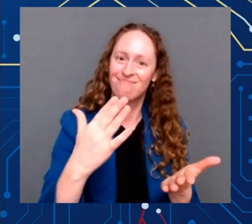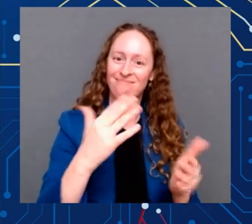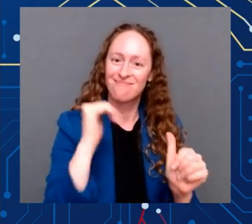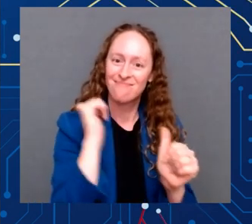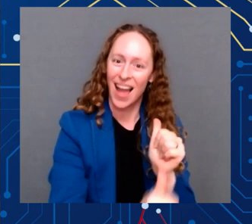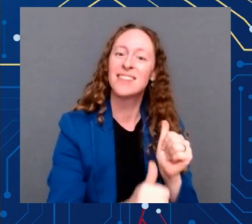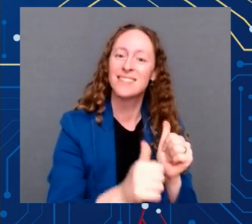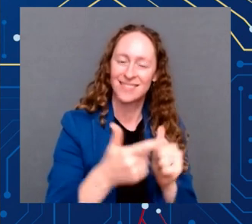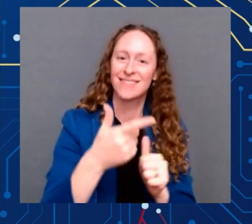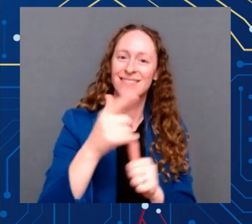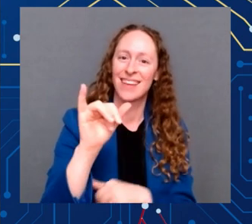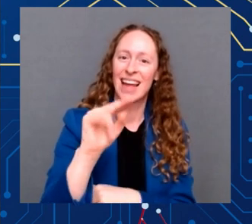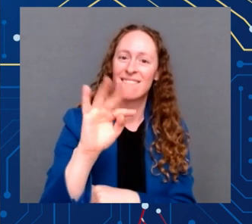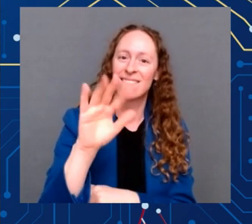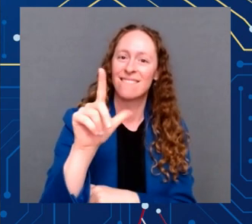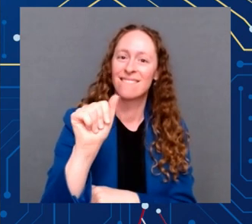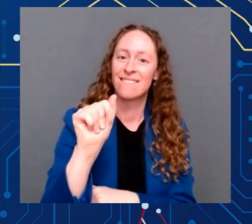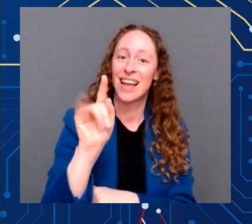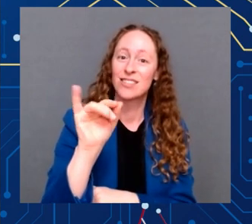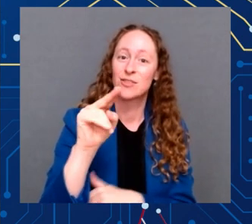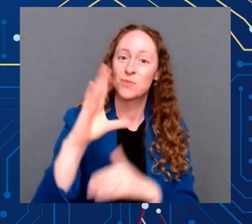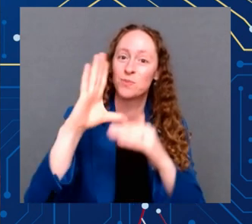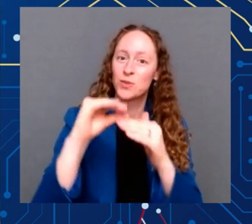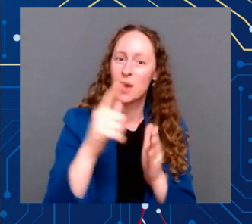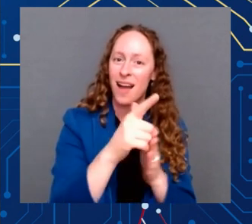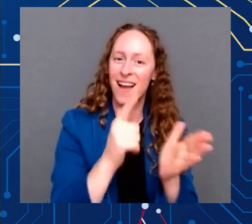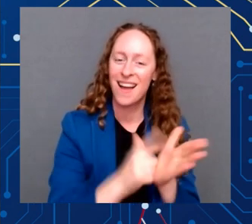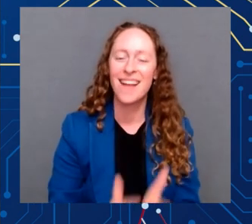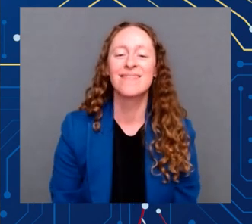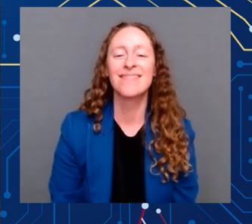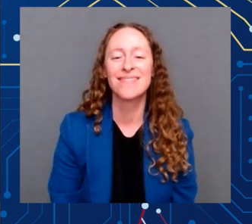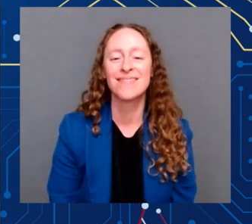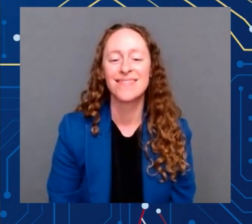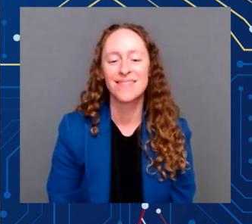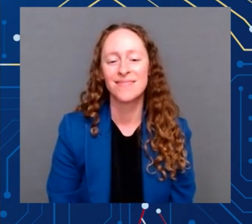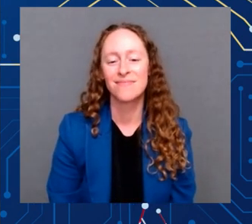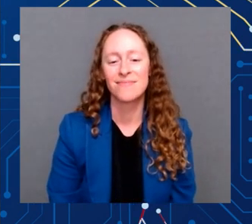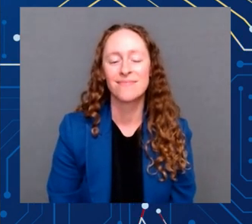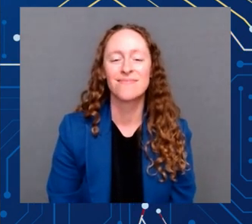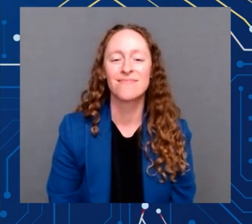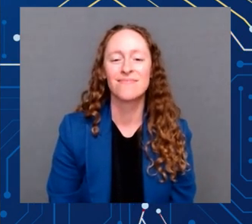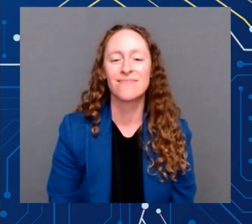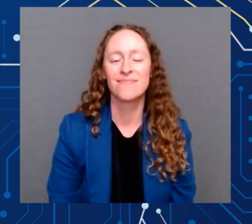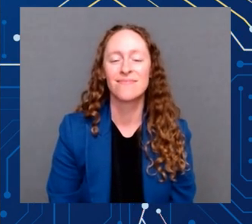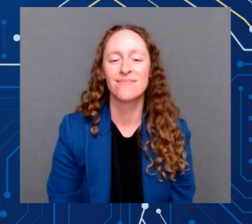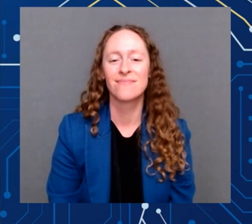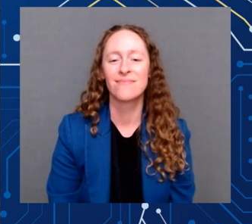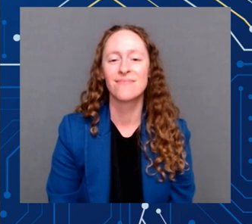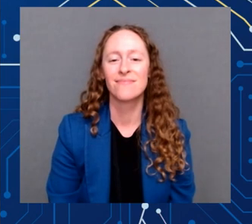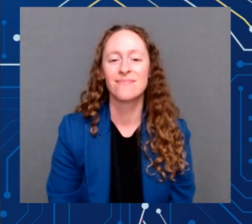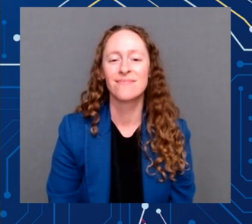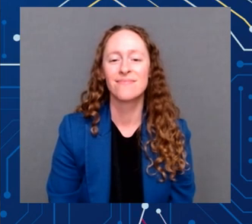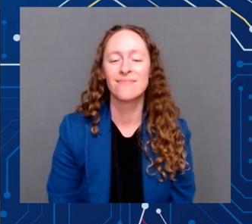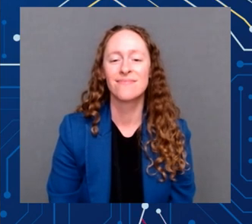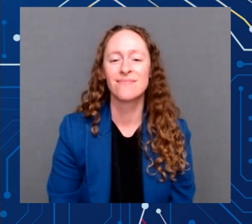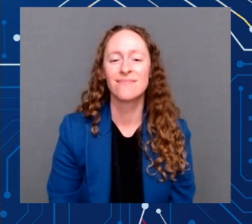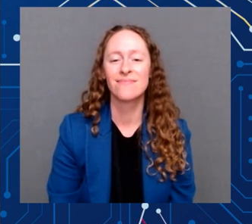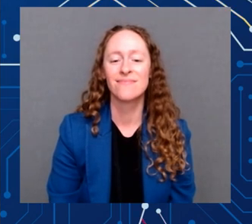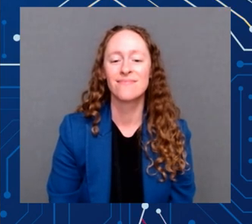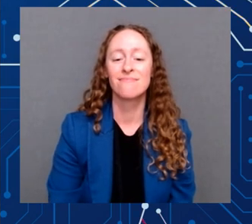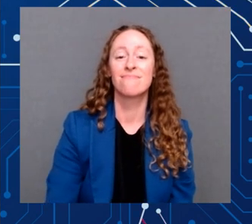thank our many committee chairs and the committee members. I want to acknowledge Eddie Bernice Johnson,